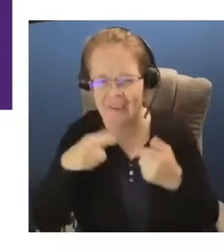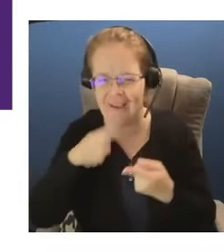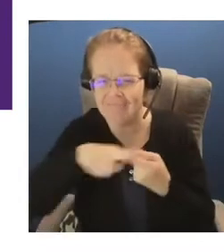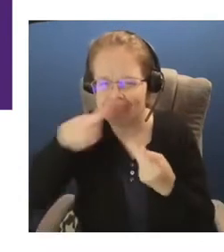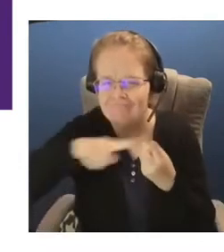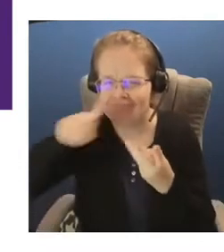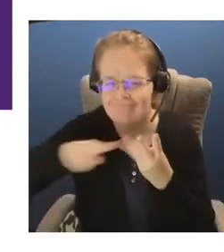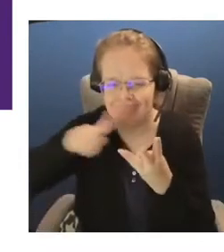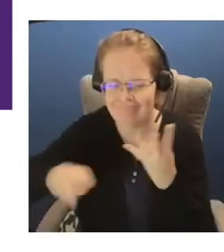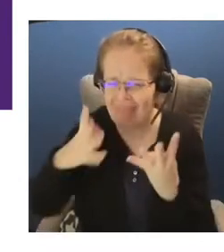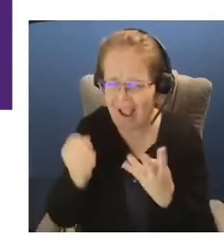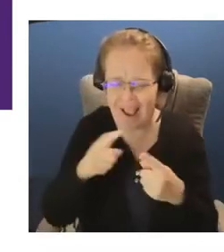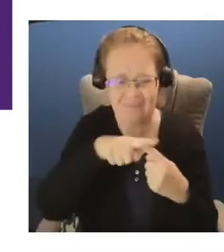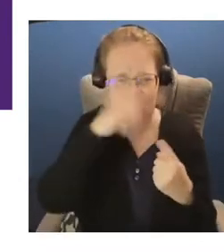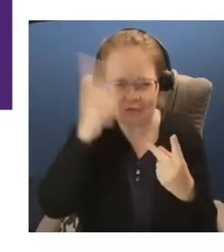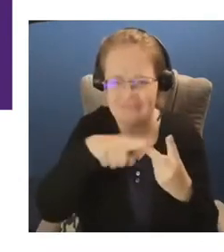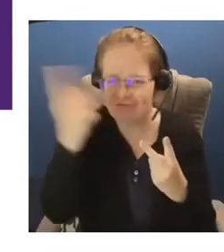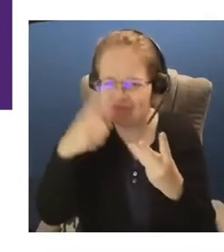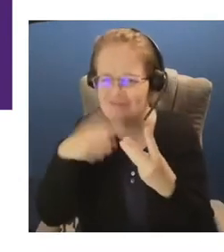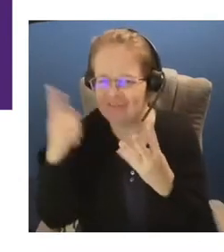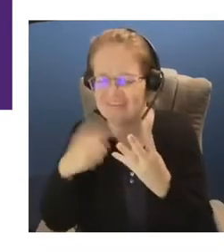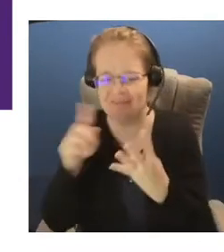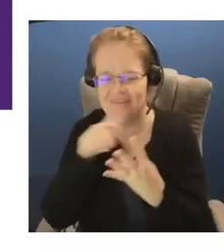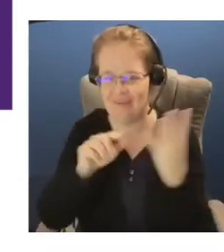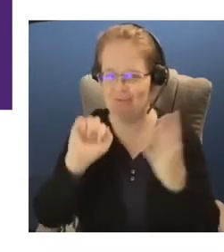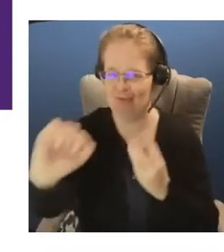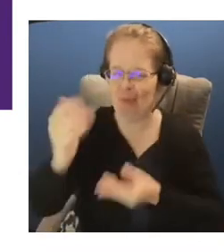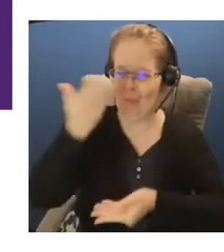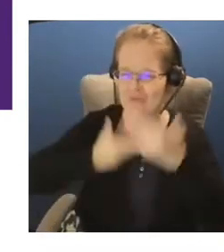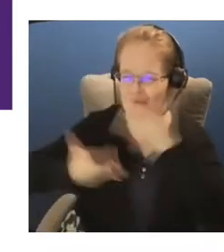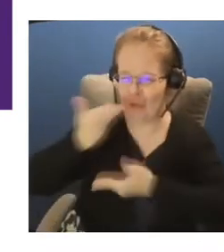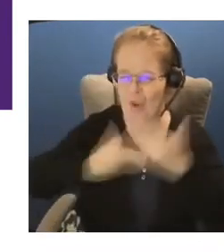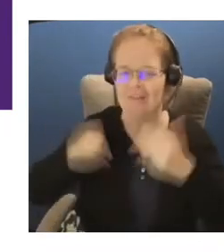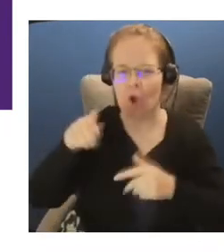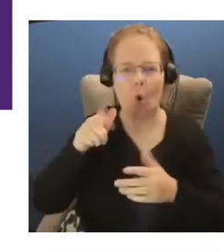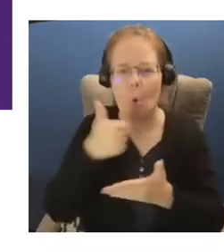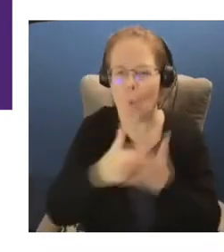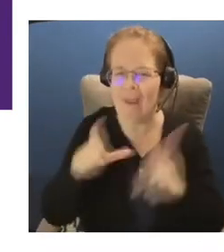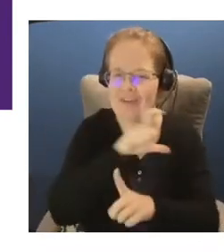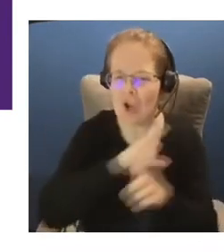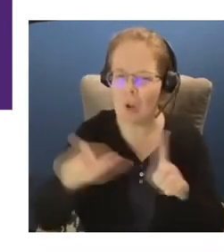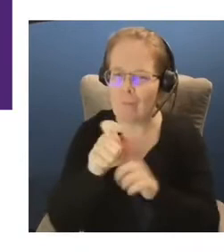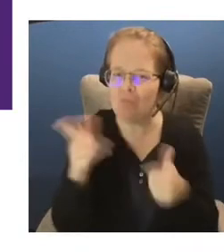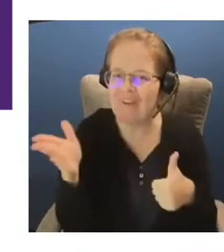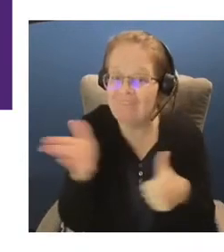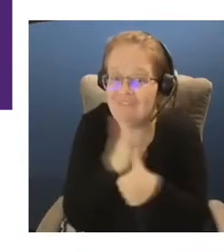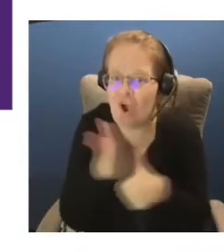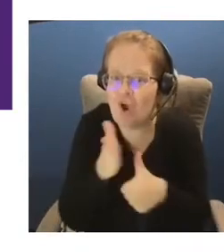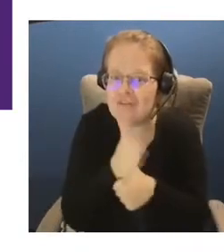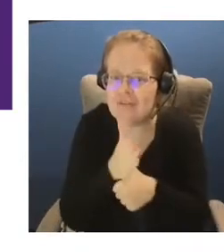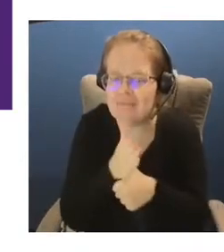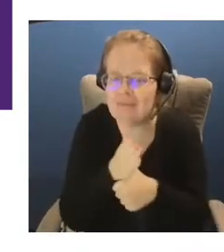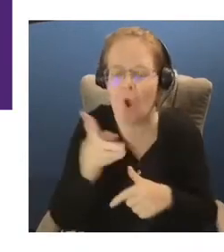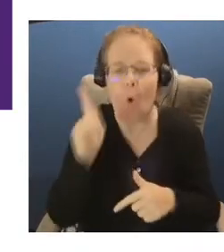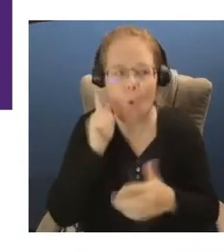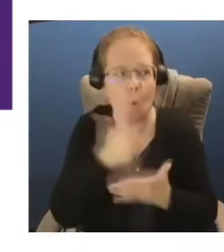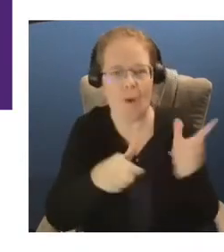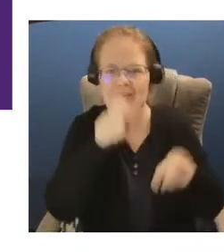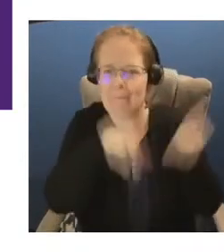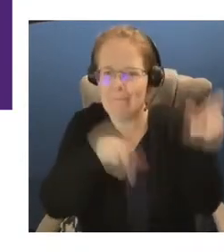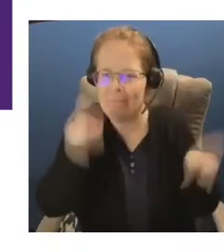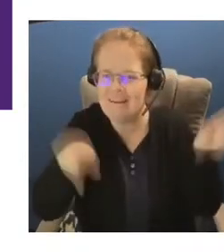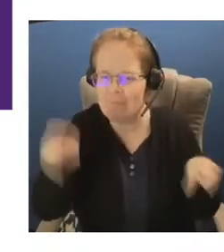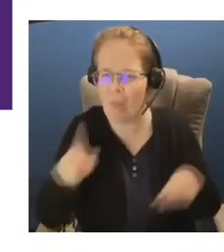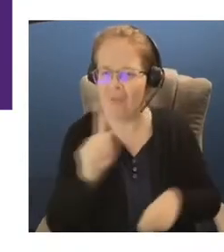that are in your story, the community first, rather than, you know, it's sort of people first, strategy second,